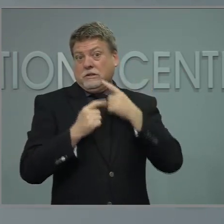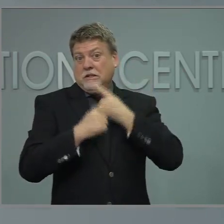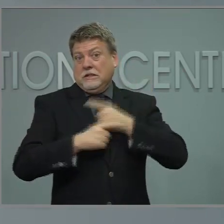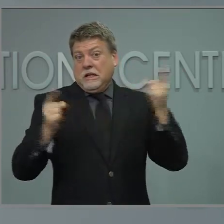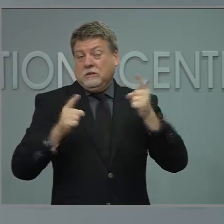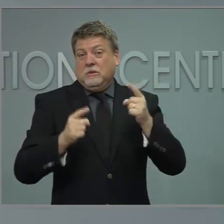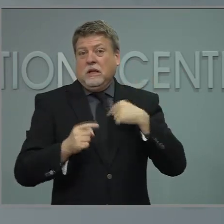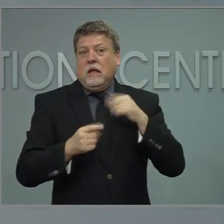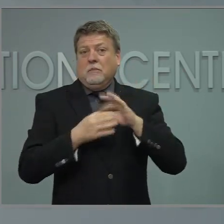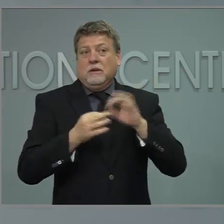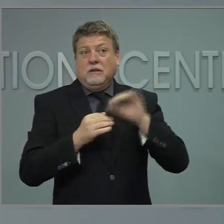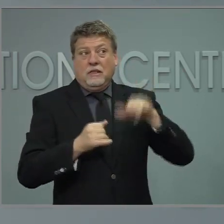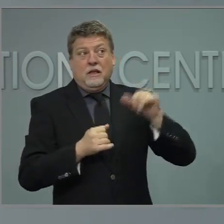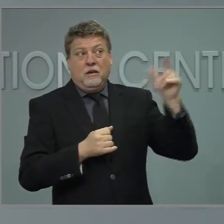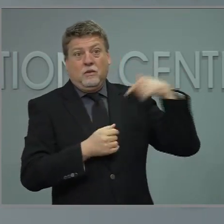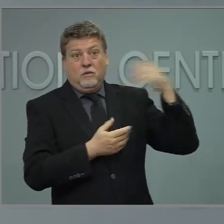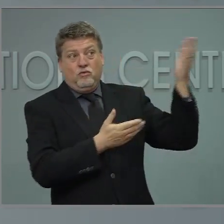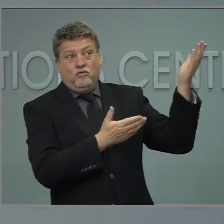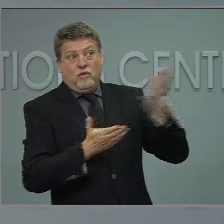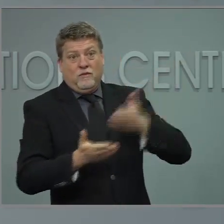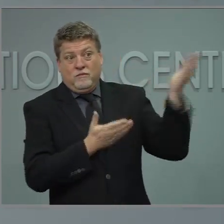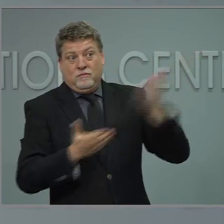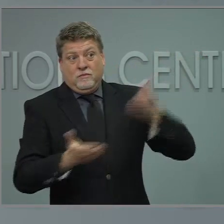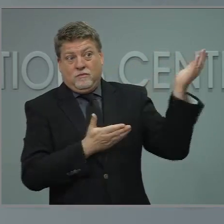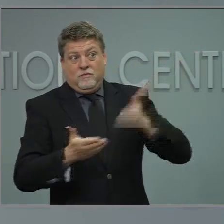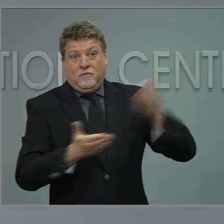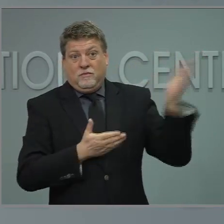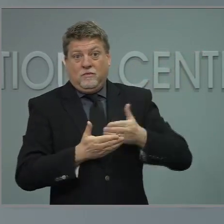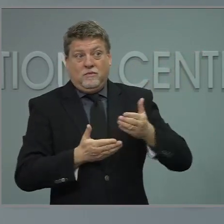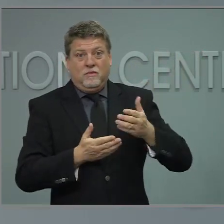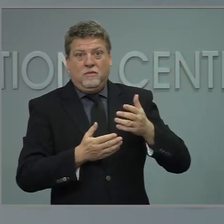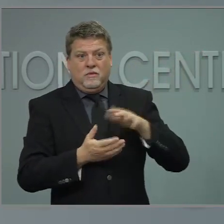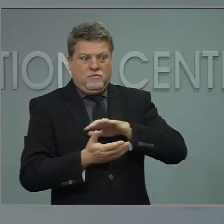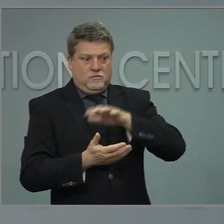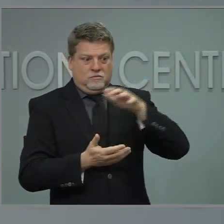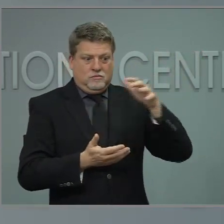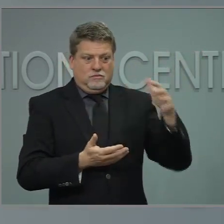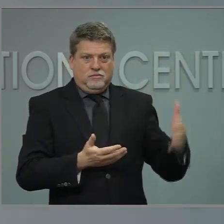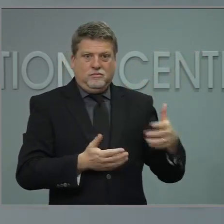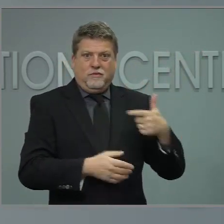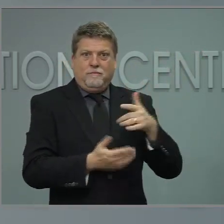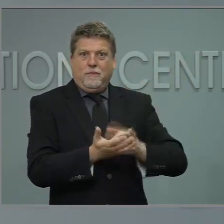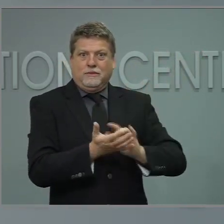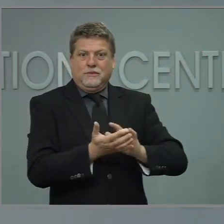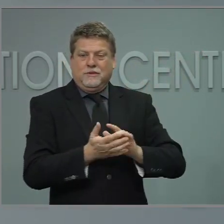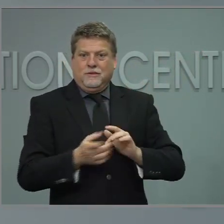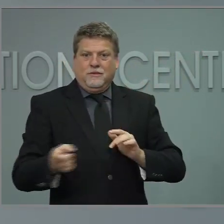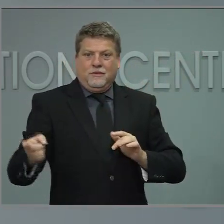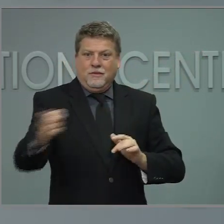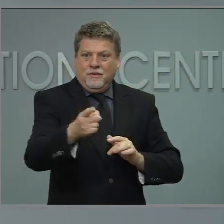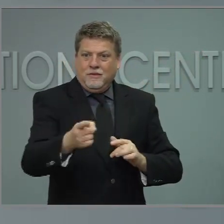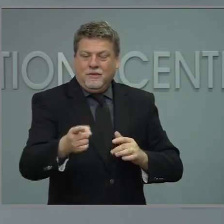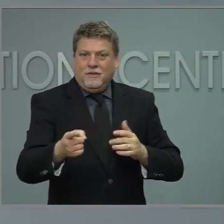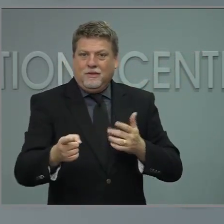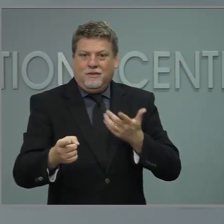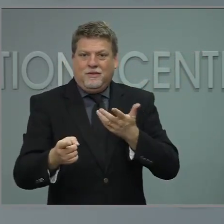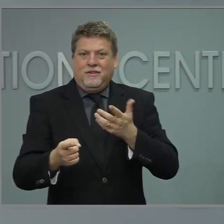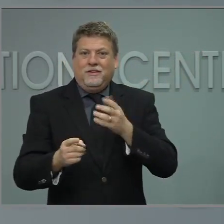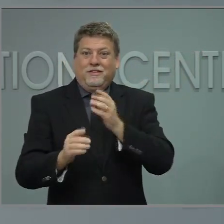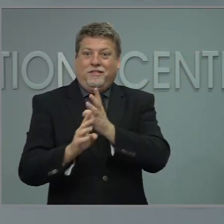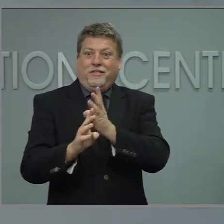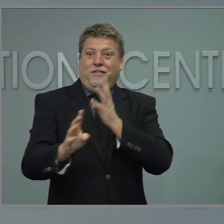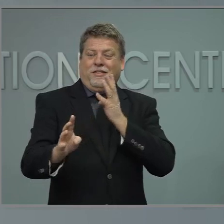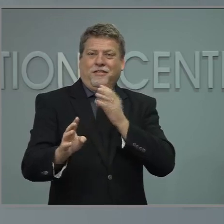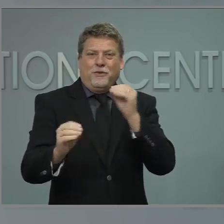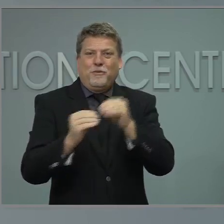exceeds the demand and we're going to be having to convince people to get this vaccine. And part of that army of people